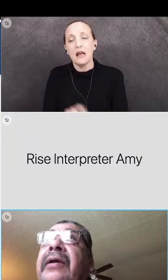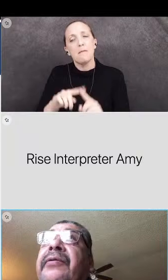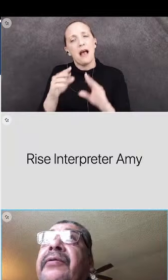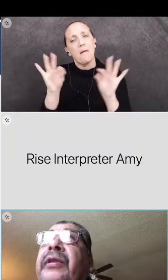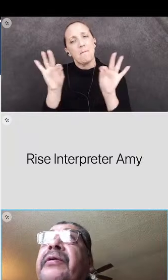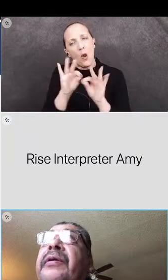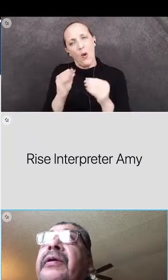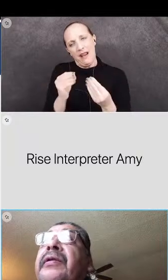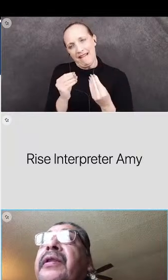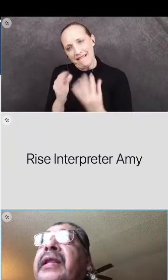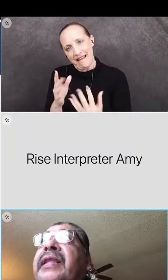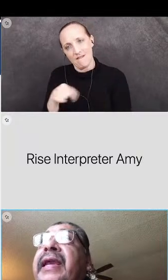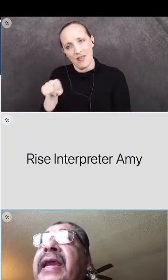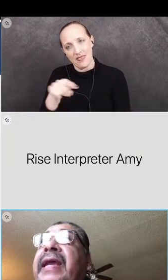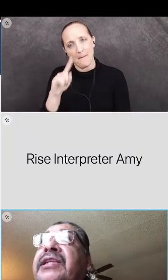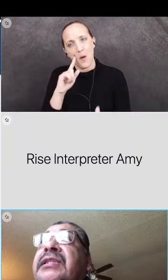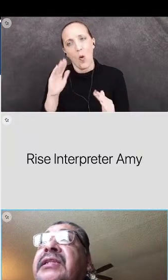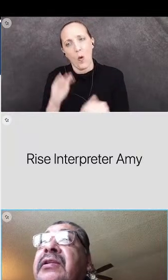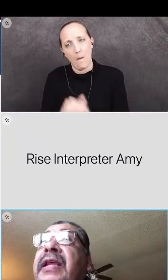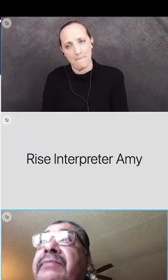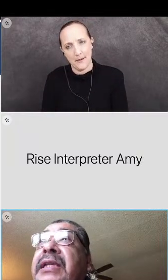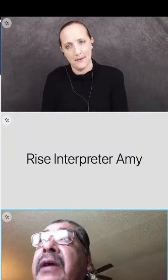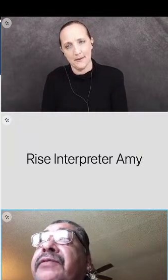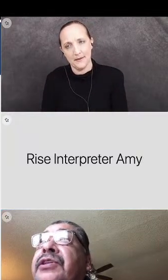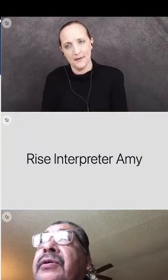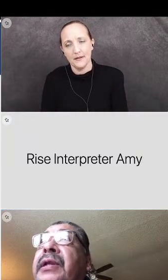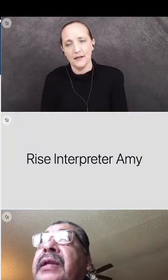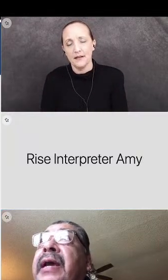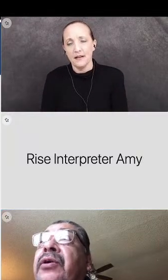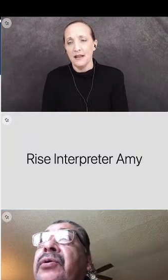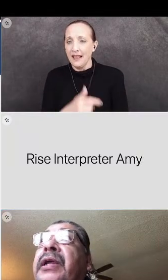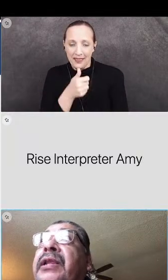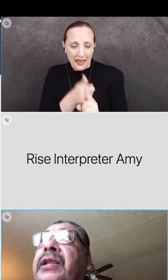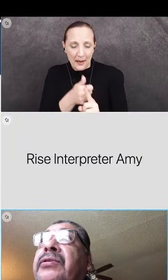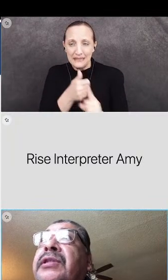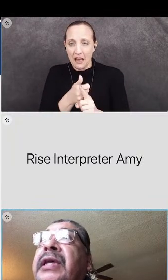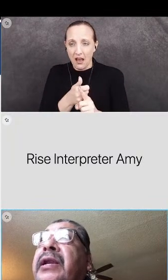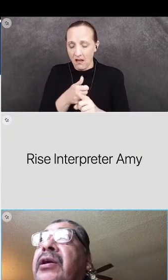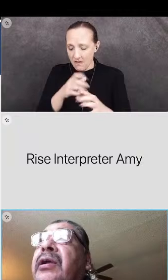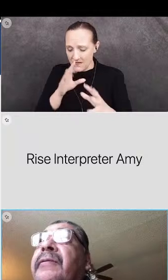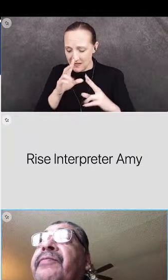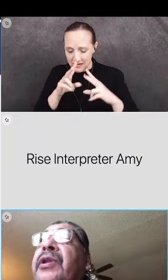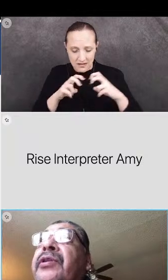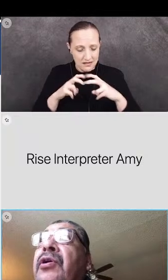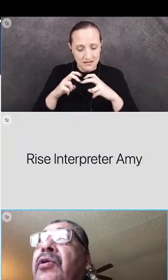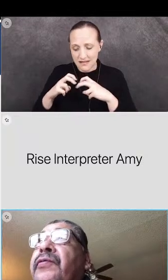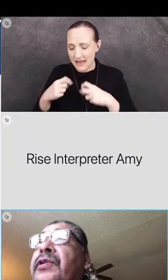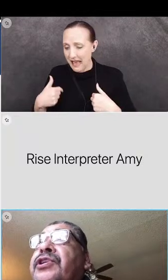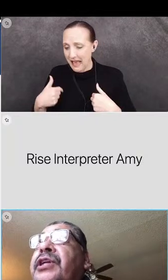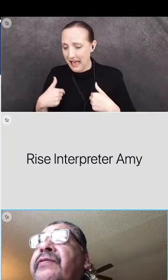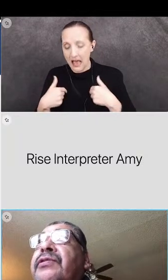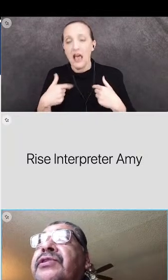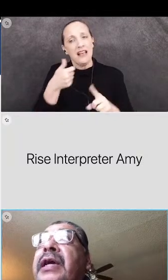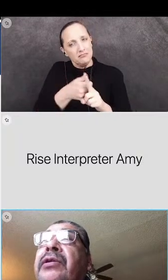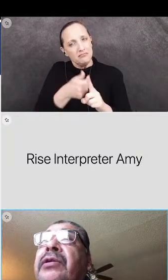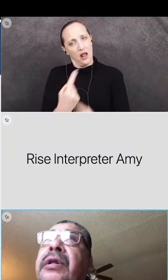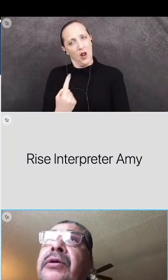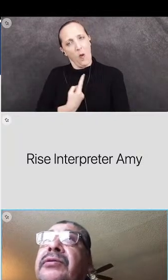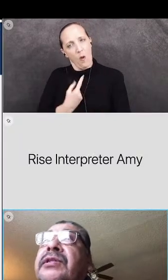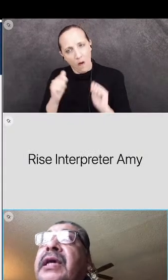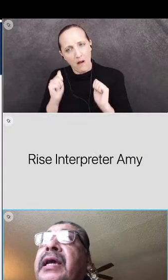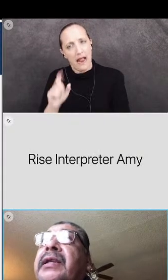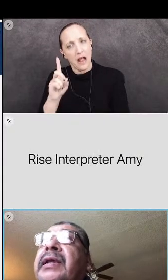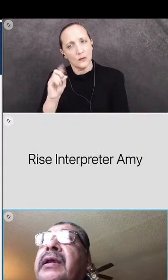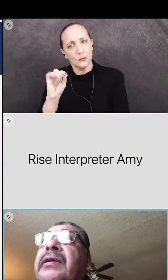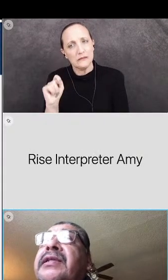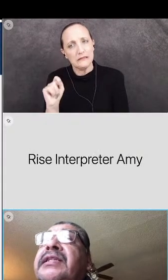that's out there that they can't themselves do it. Not only those that are the overachievers, not